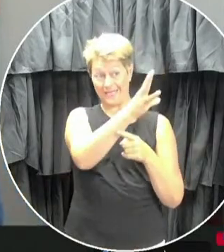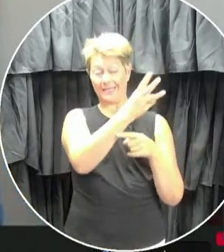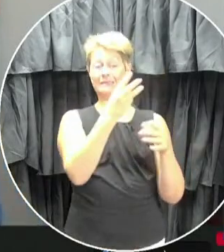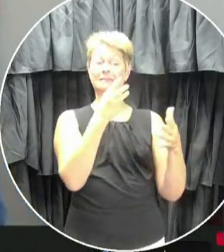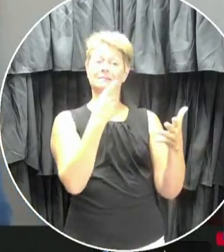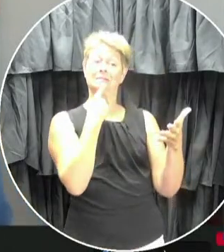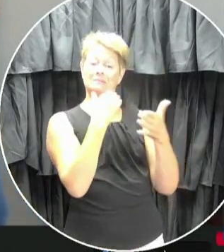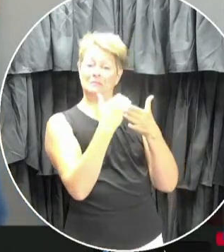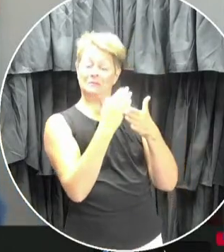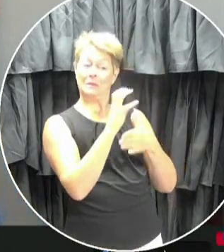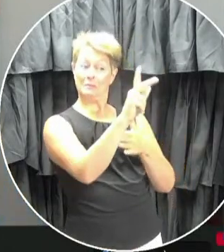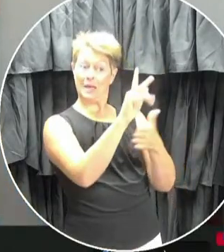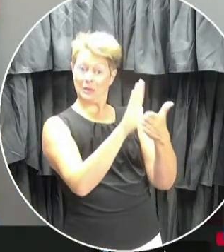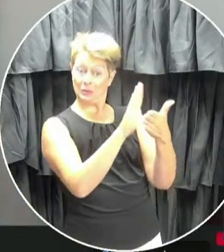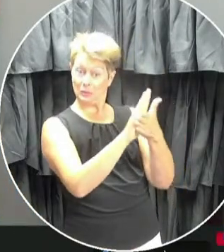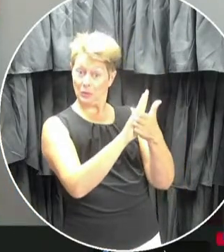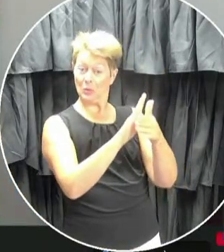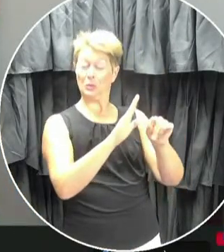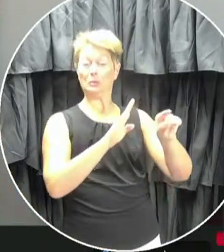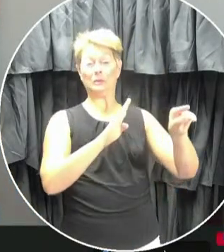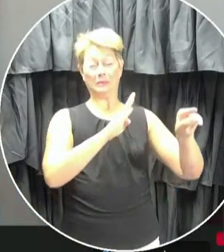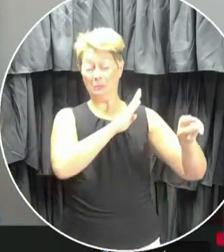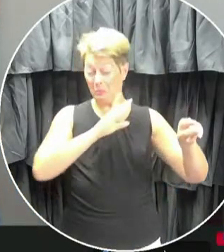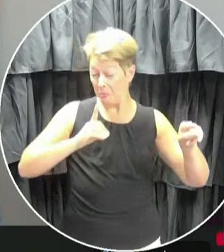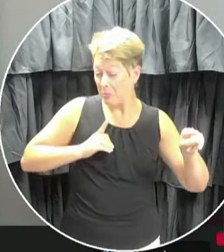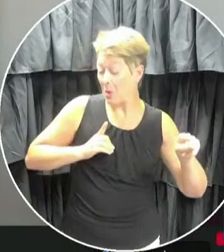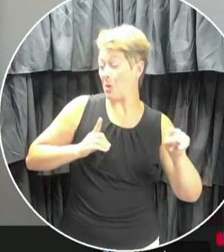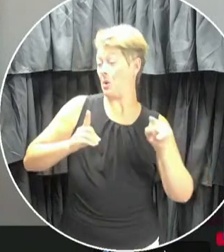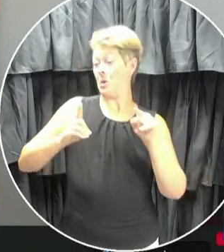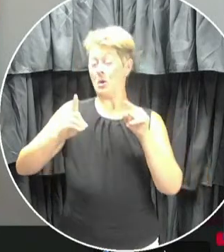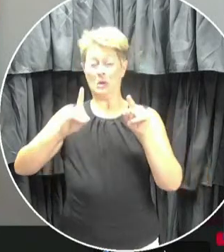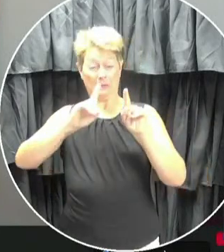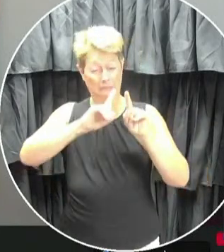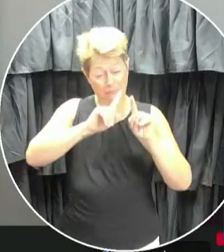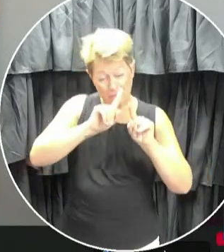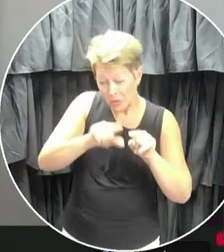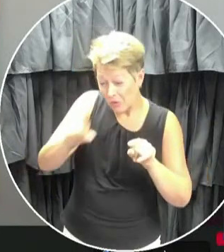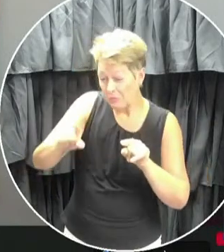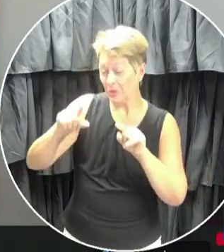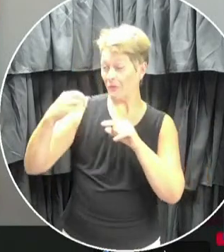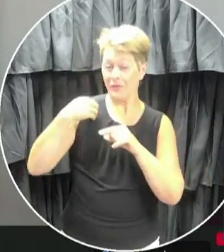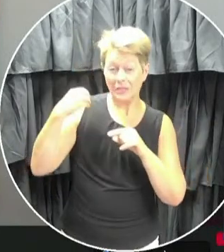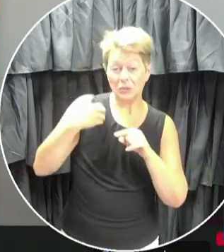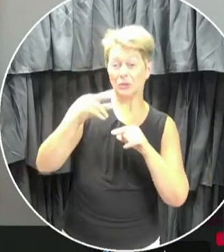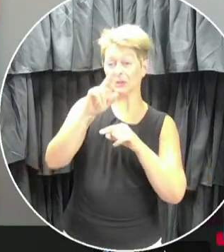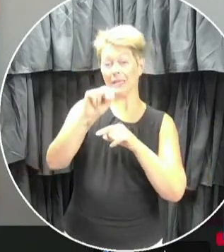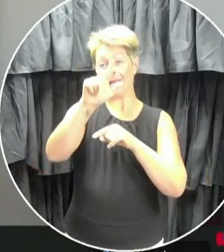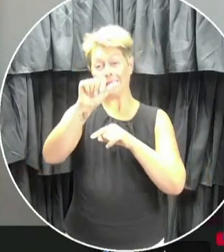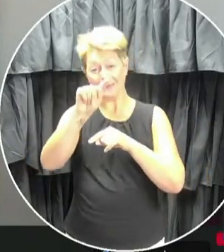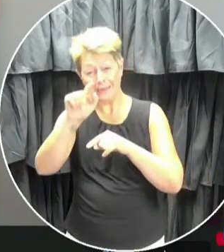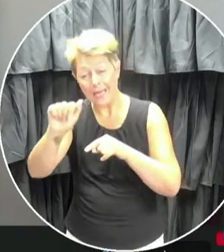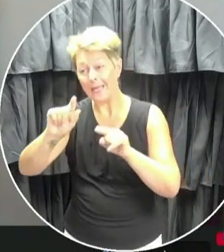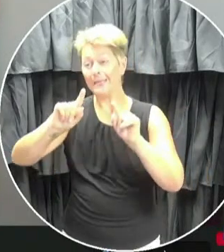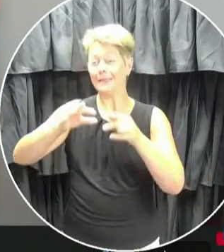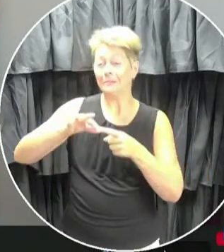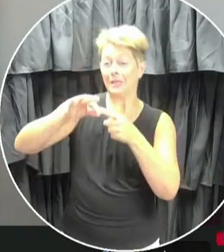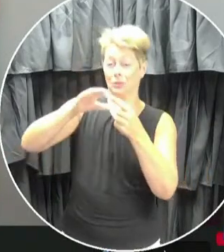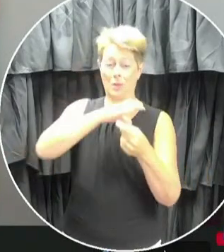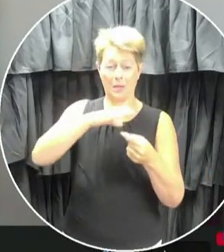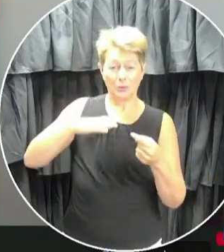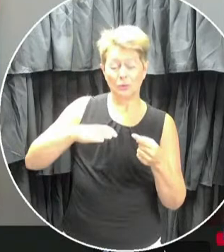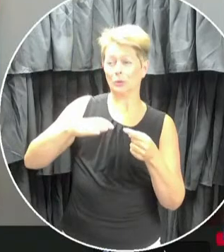and even before that, the Board of Trustees and districts have been consulting with government officials, the NLTA, the special interest councils, principals,